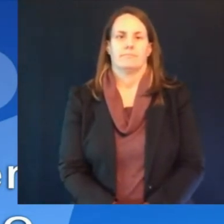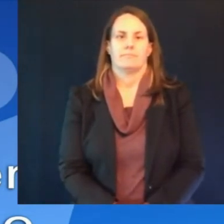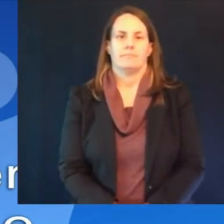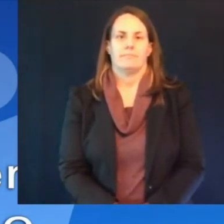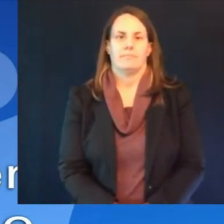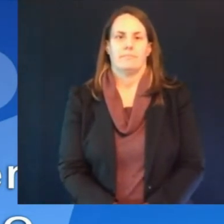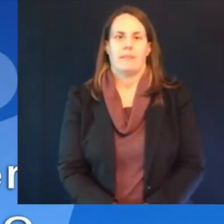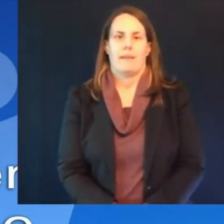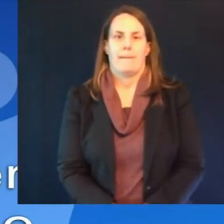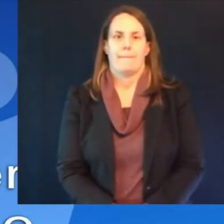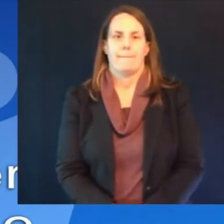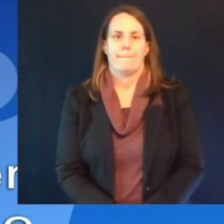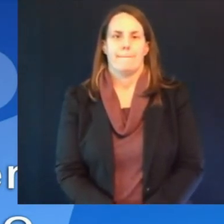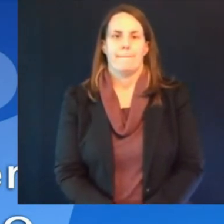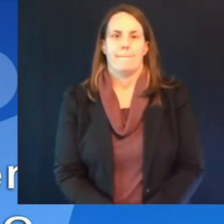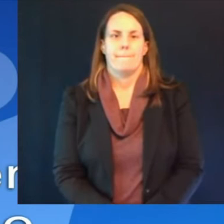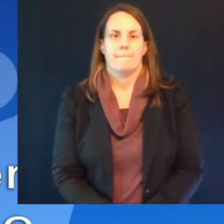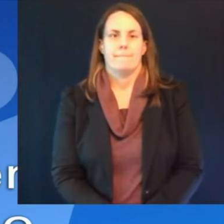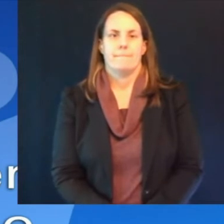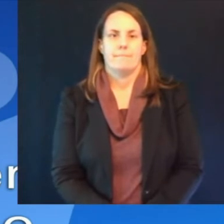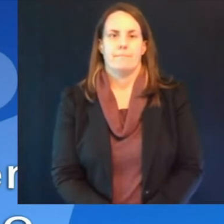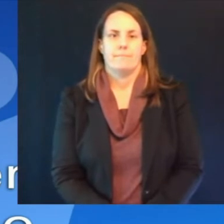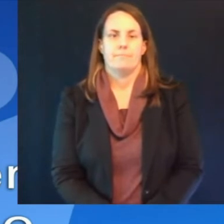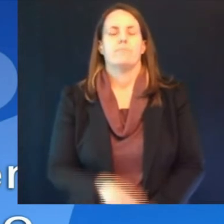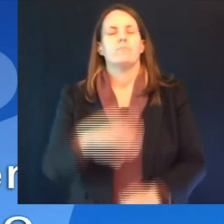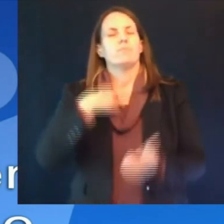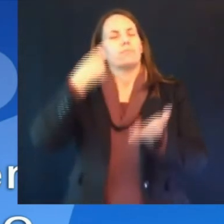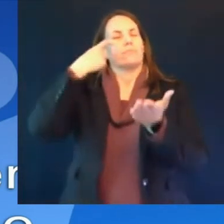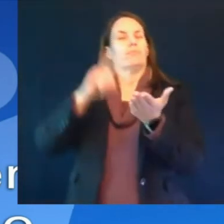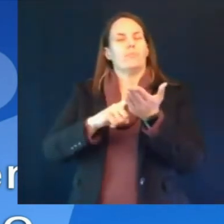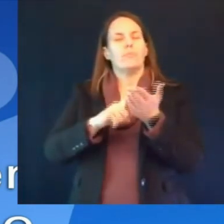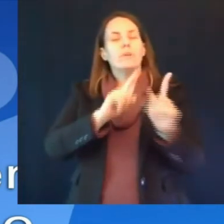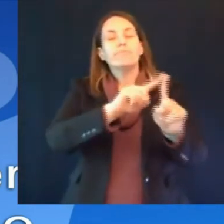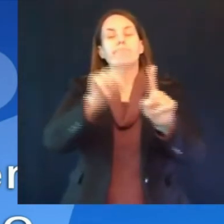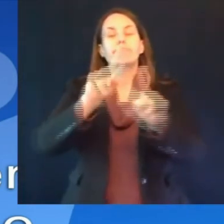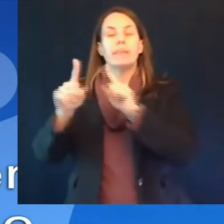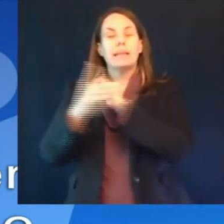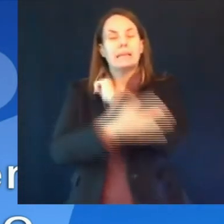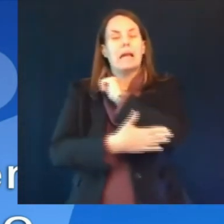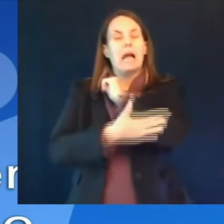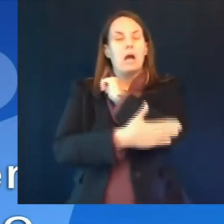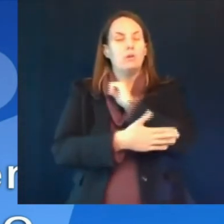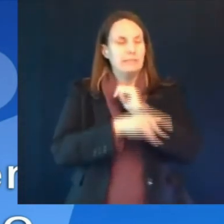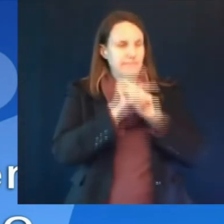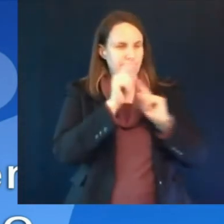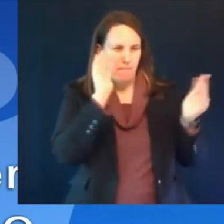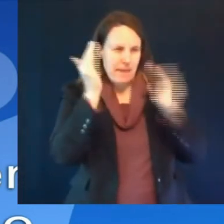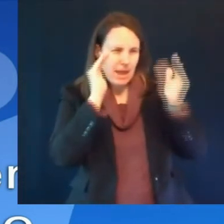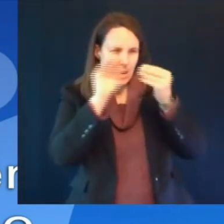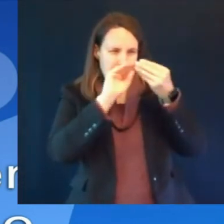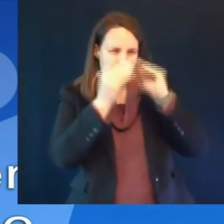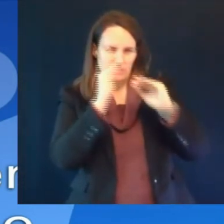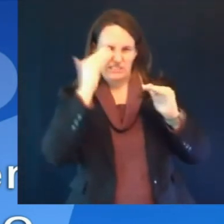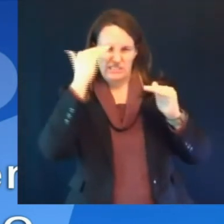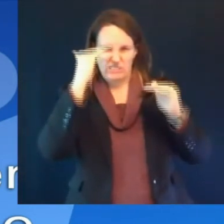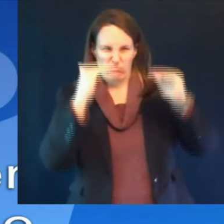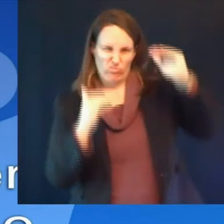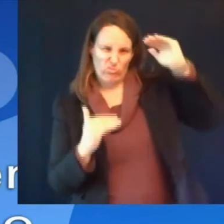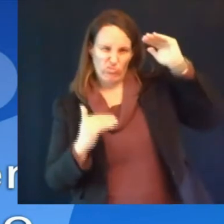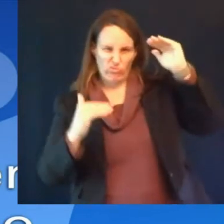dose about two and a half times higher in door bayfield and dane counties than in clark and taylor counties